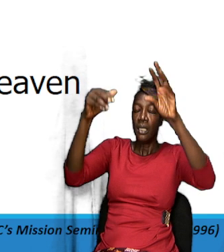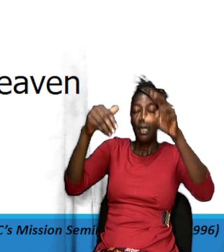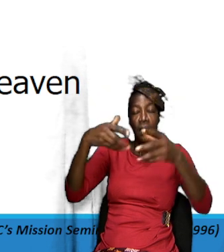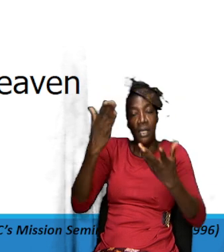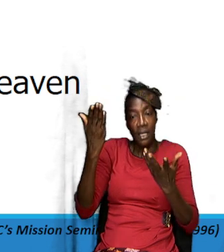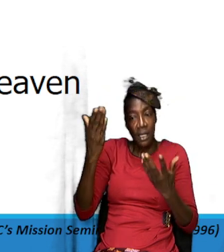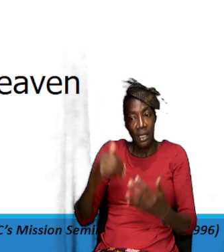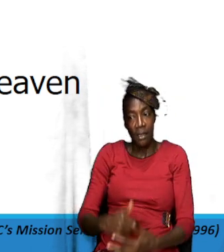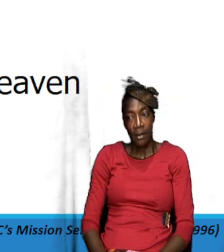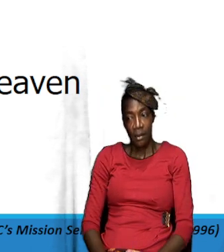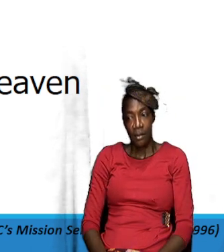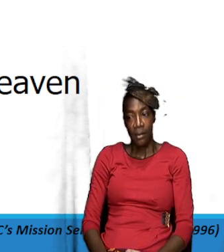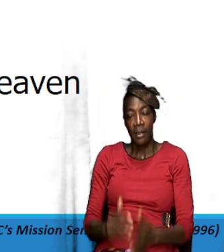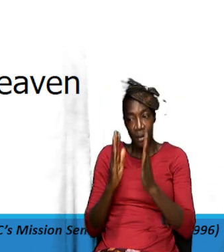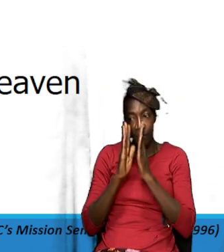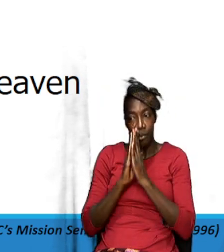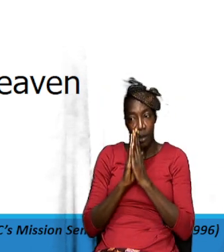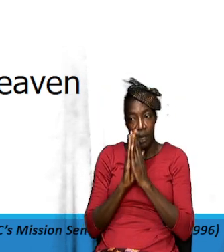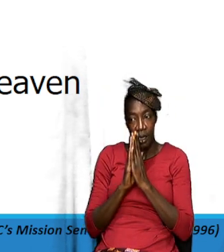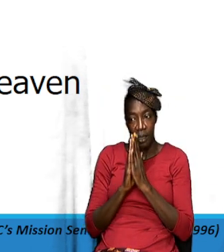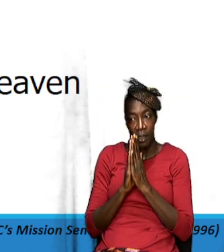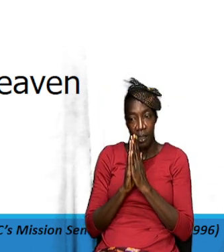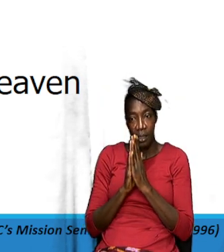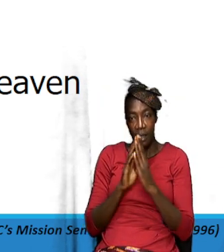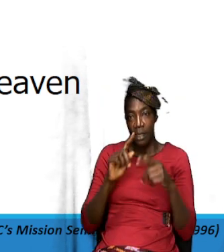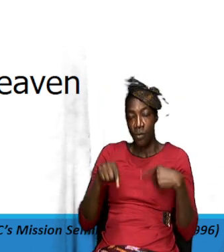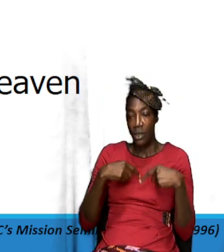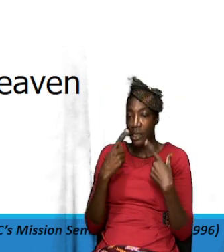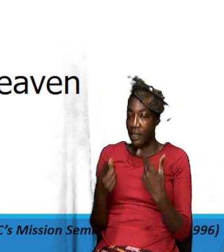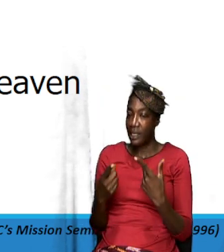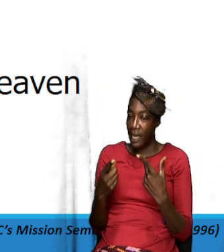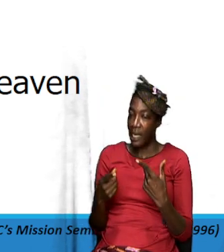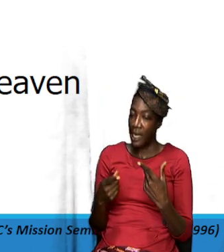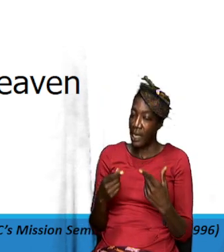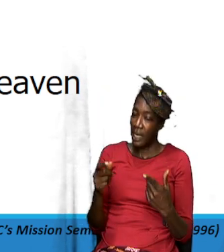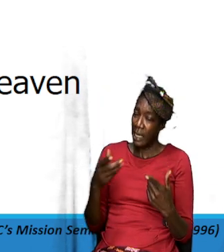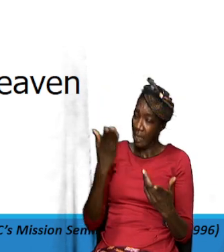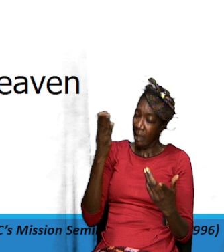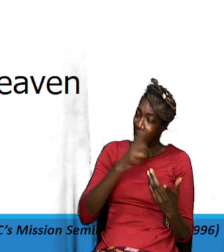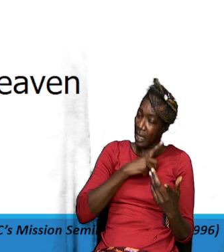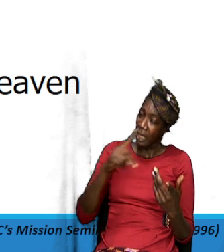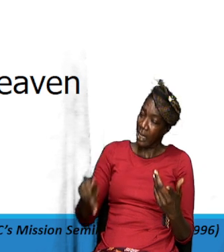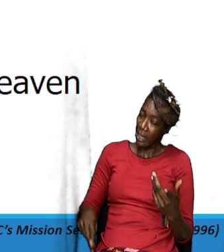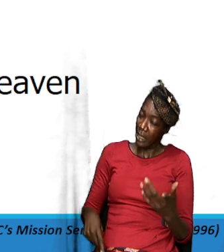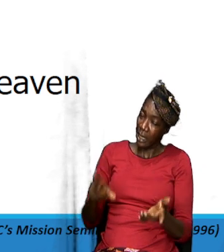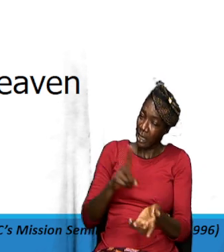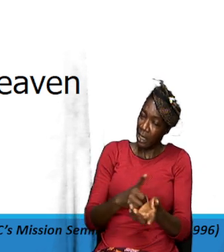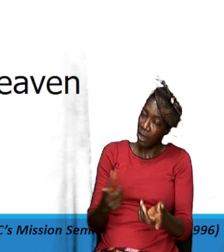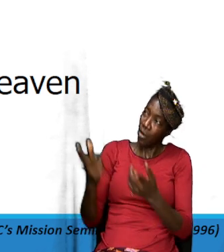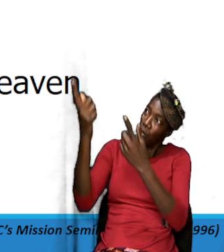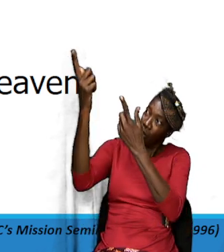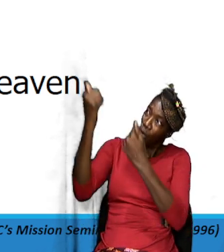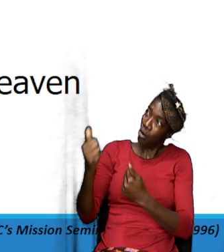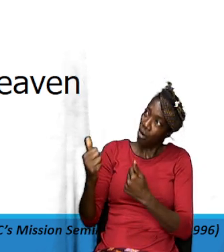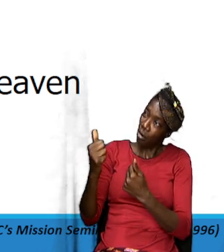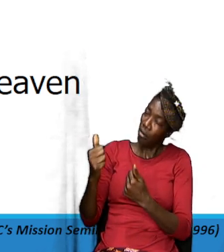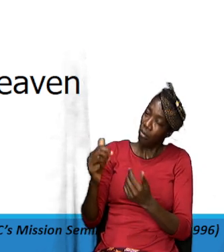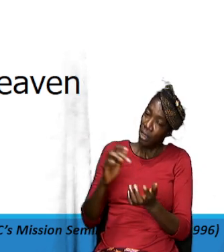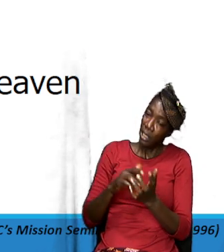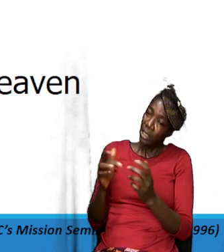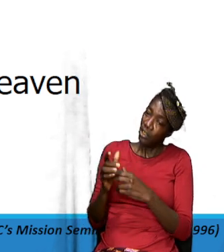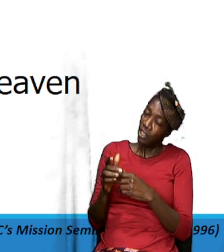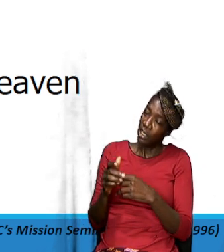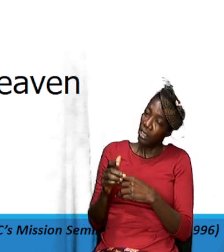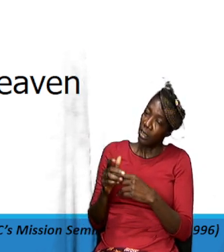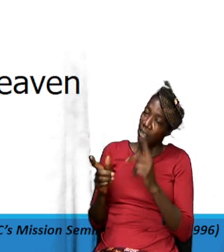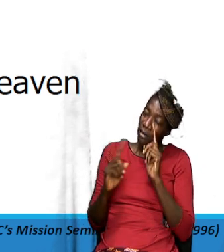right in prayer and so when we say thy kingdom come notice that Jesus when he speaks to his disciples